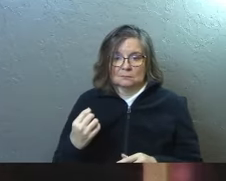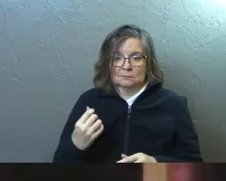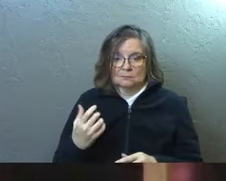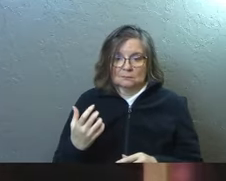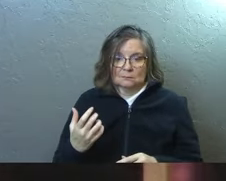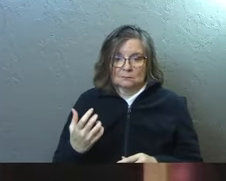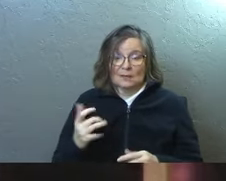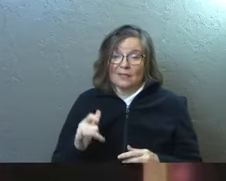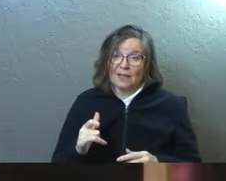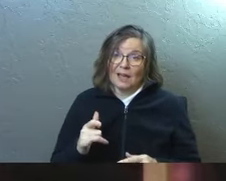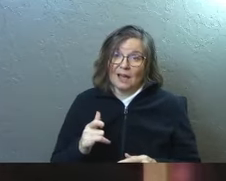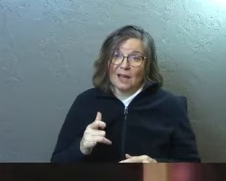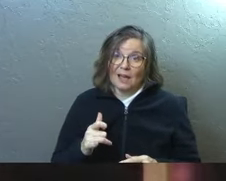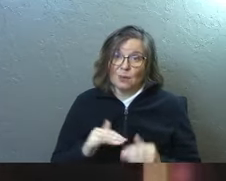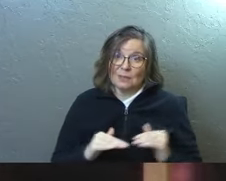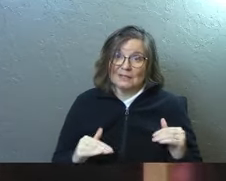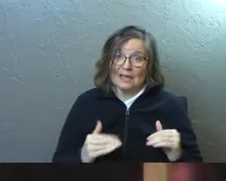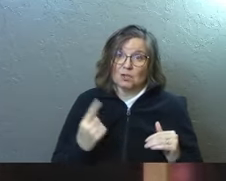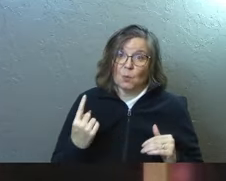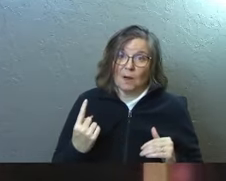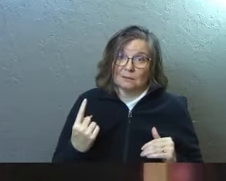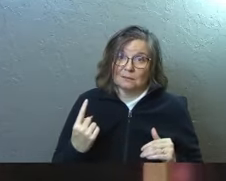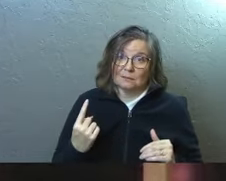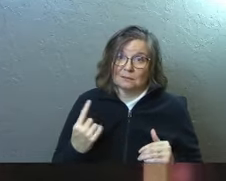And that was kind of stage one.